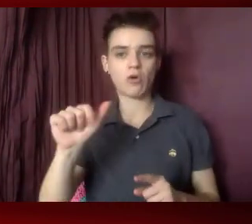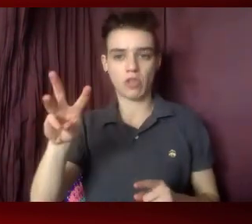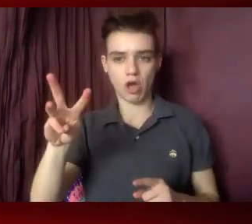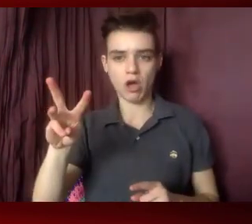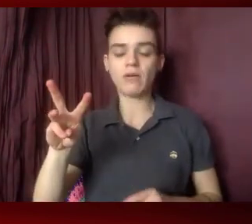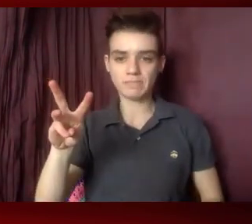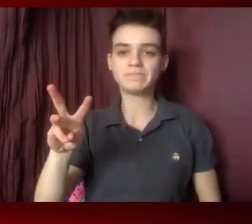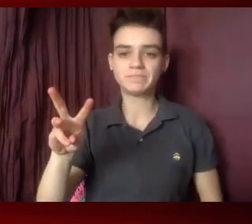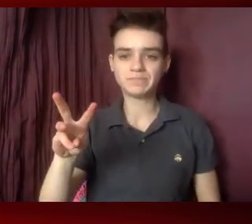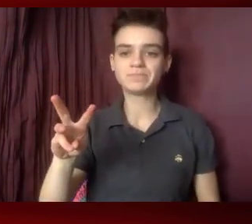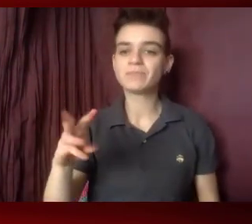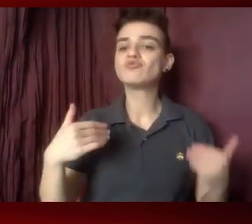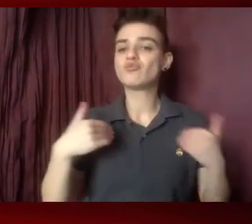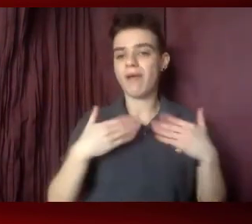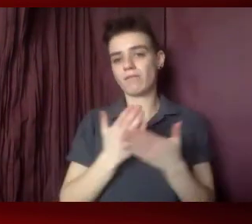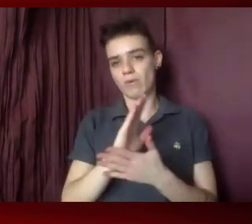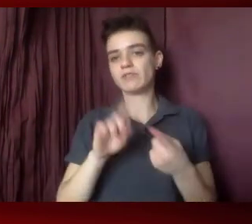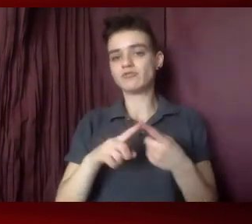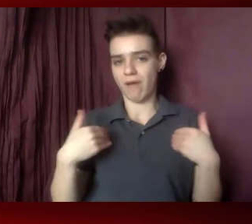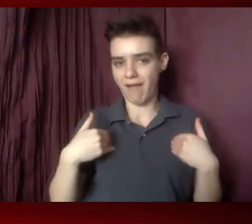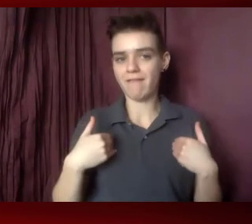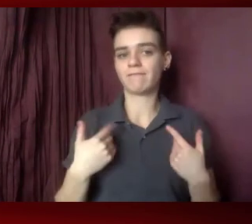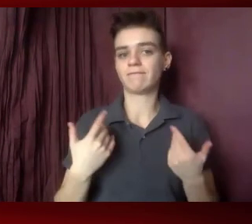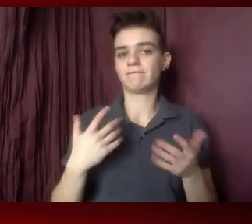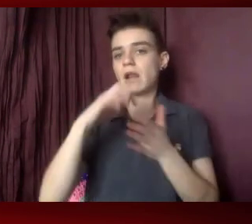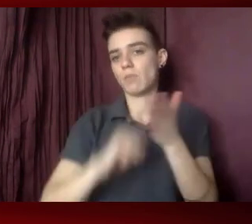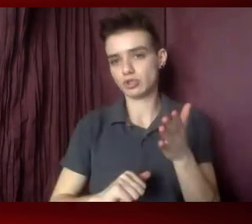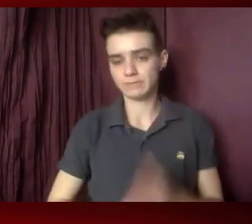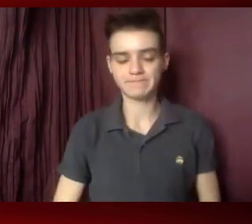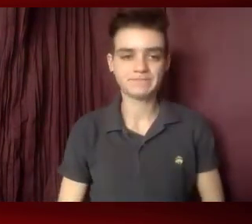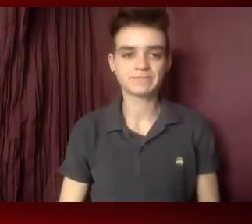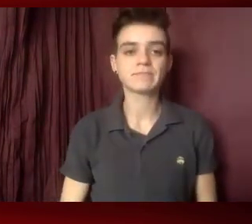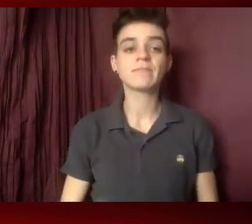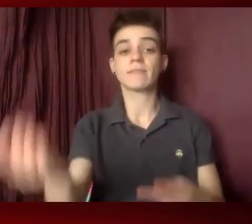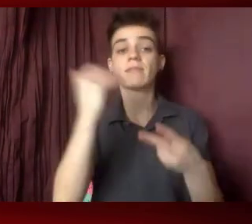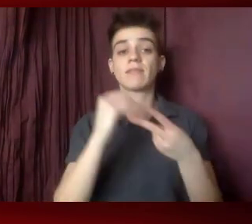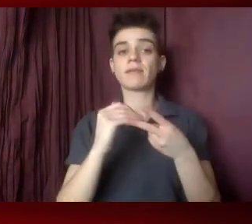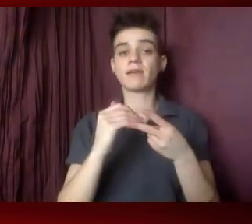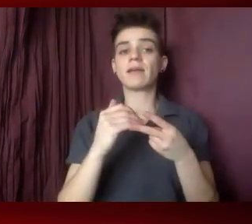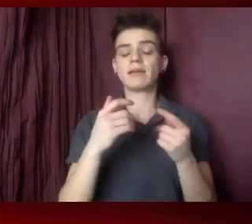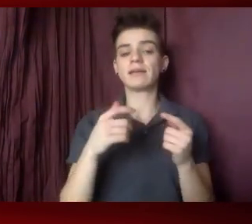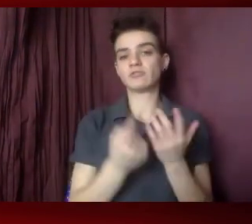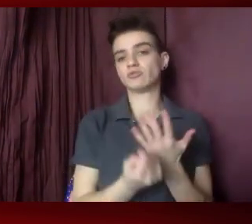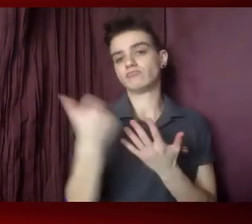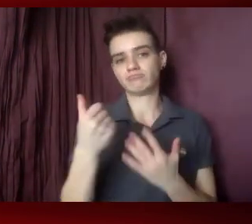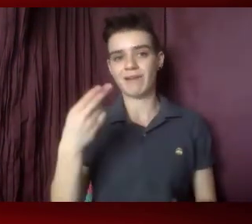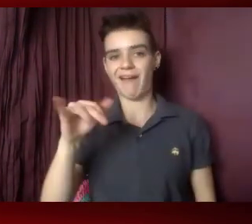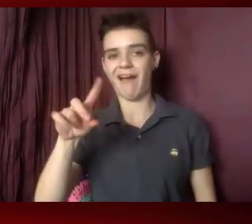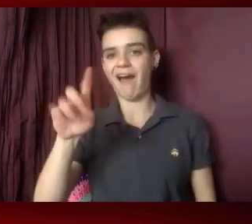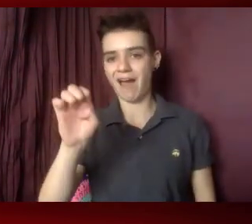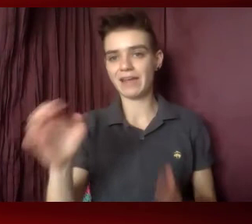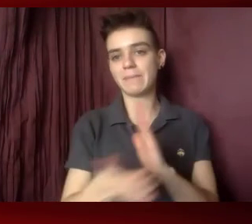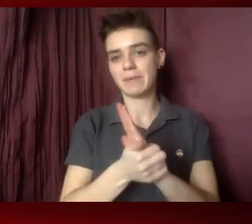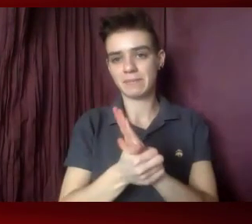free and safe abortion, basically. The second one is repeal the Hyde Amendment. This means federal